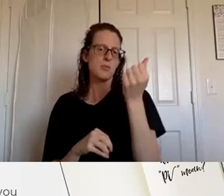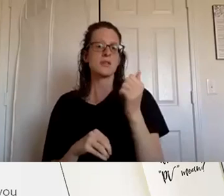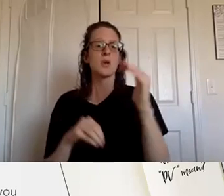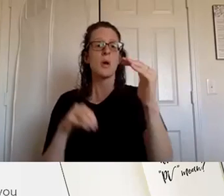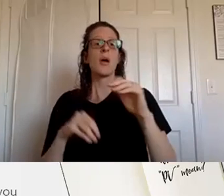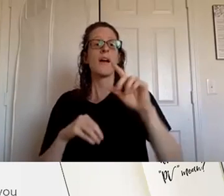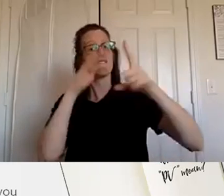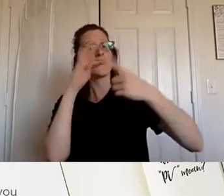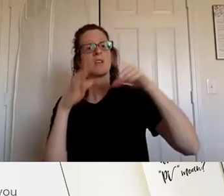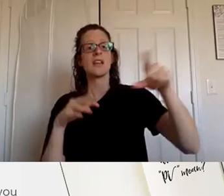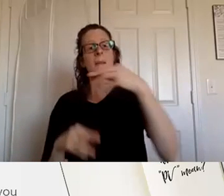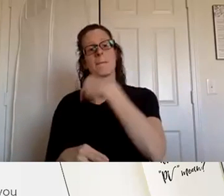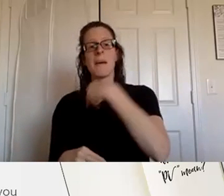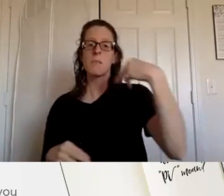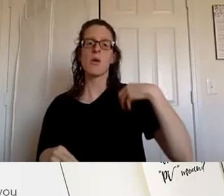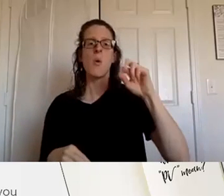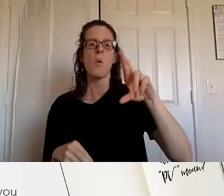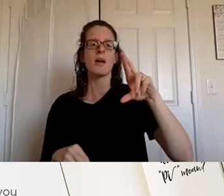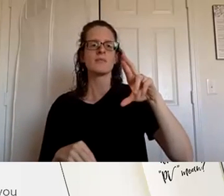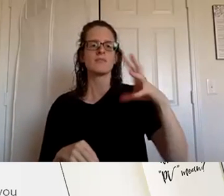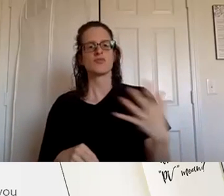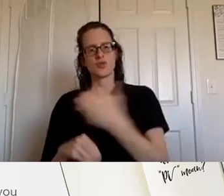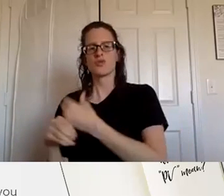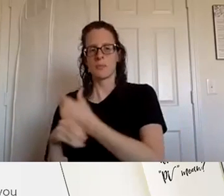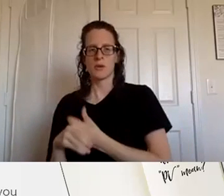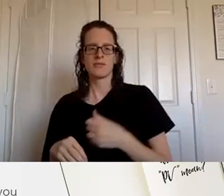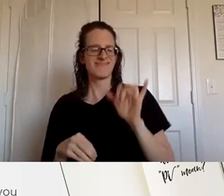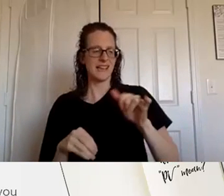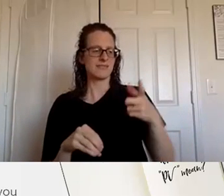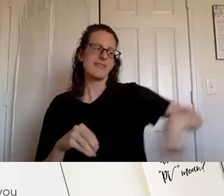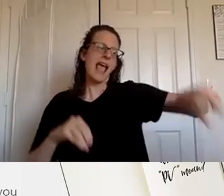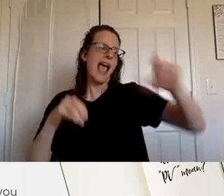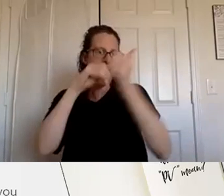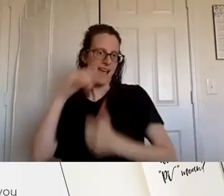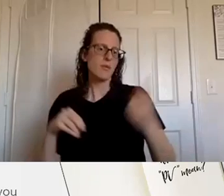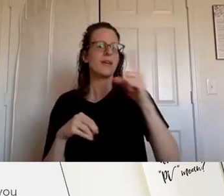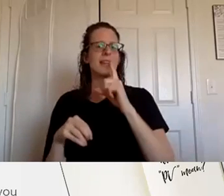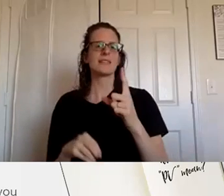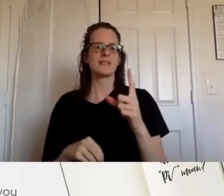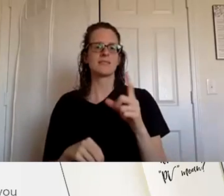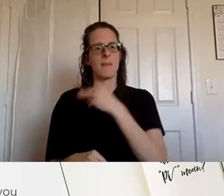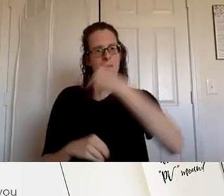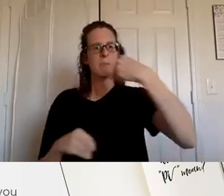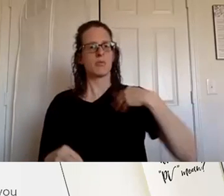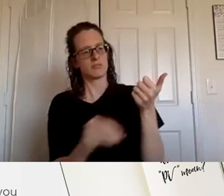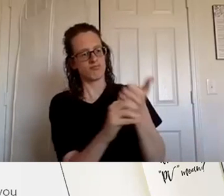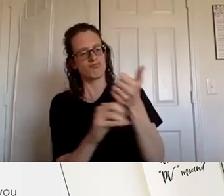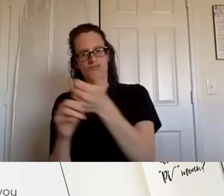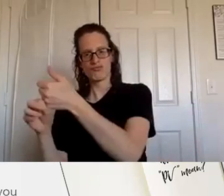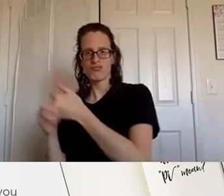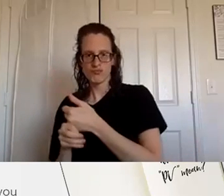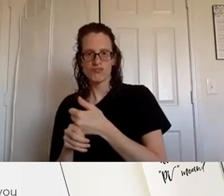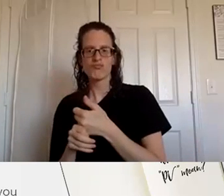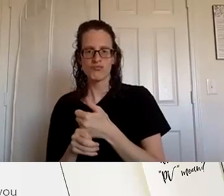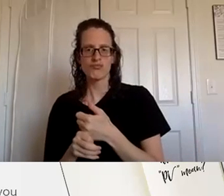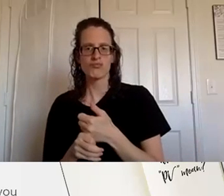or member um that's what we are um when we join we are everybody is